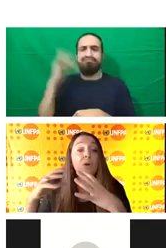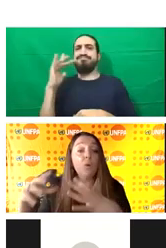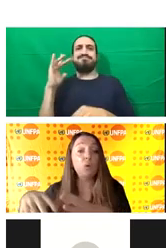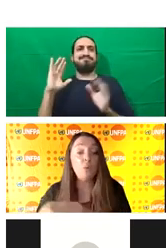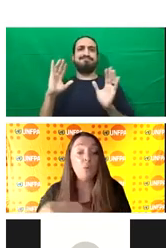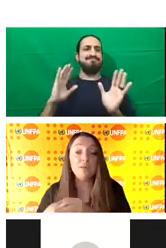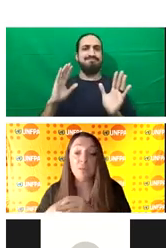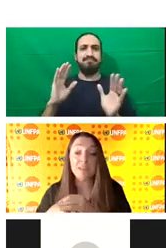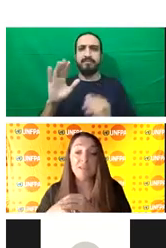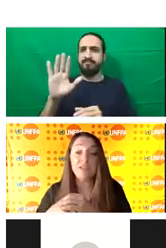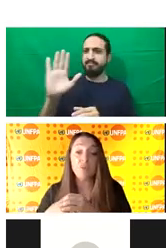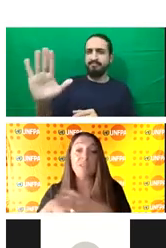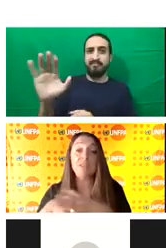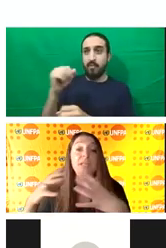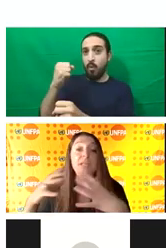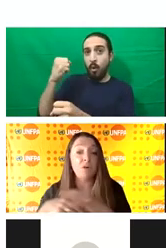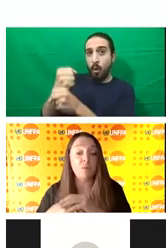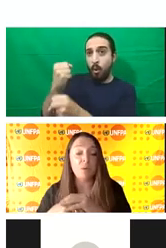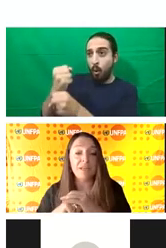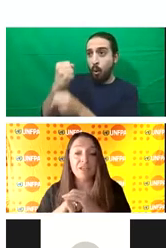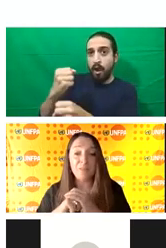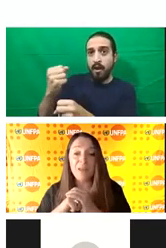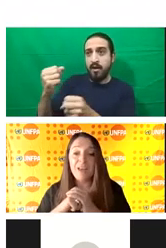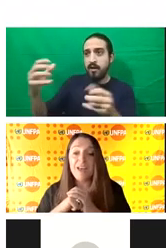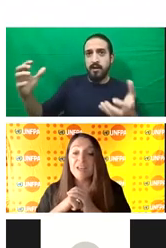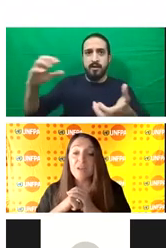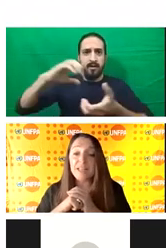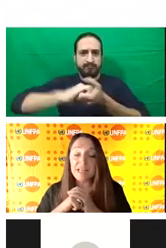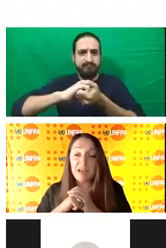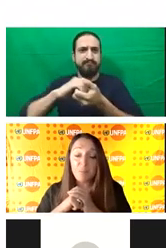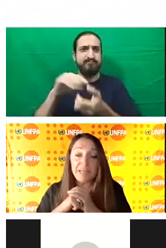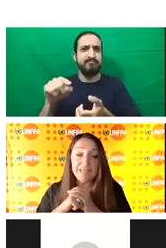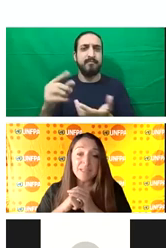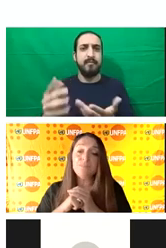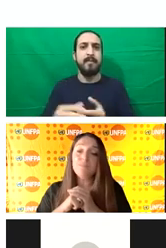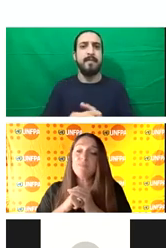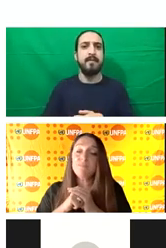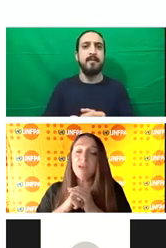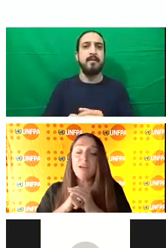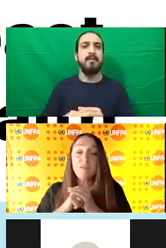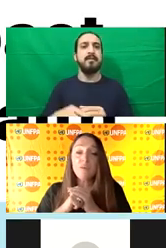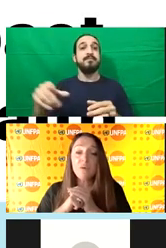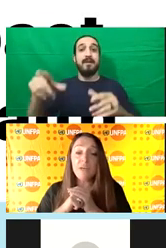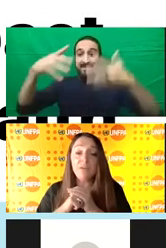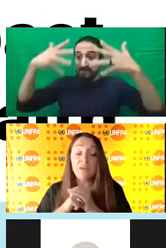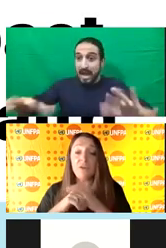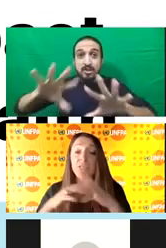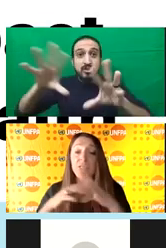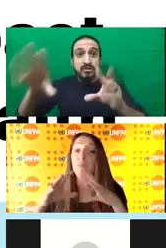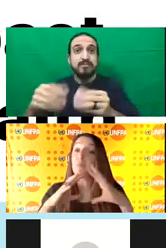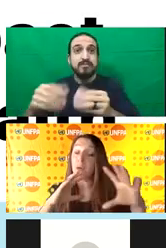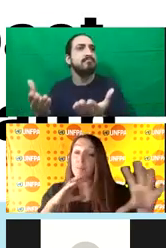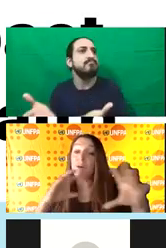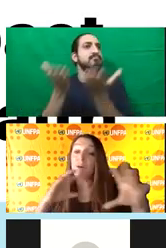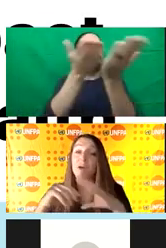We're going to conclude the presentation with some set of recommendations. next slide, please. So in the first